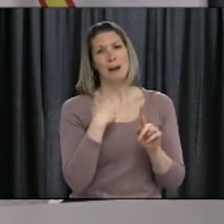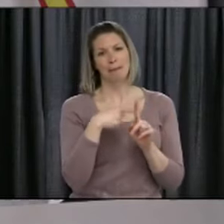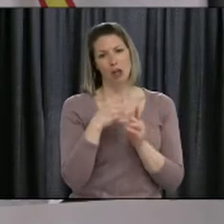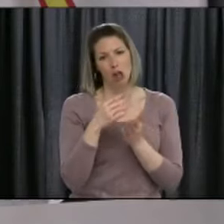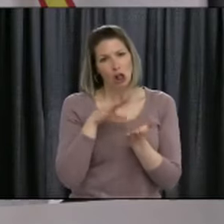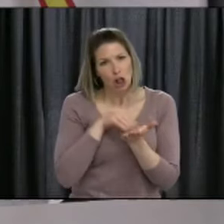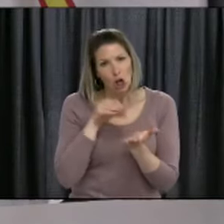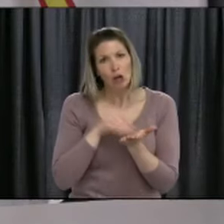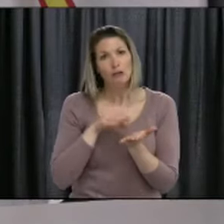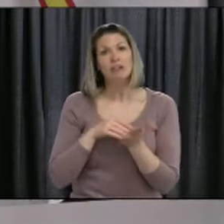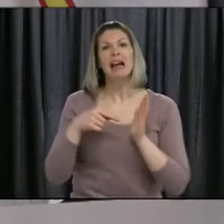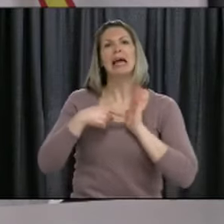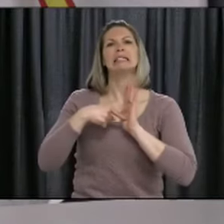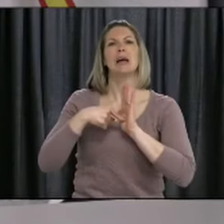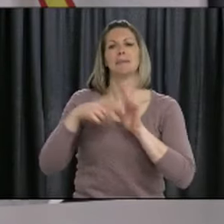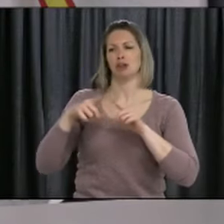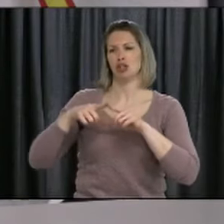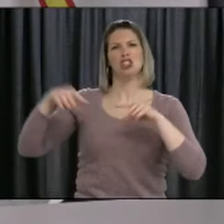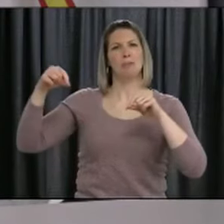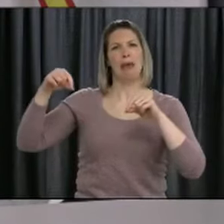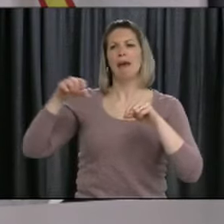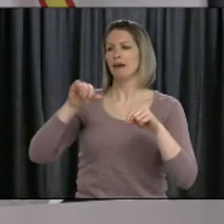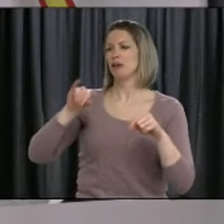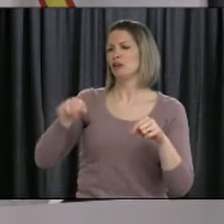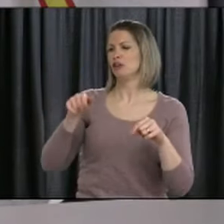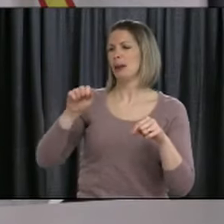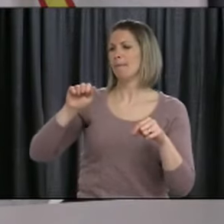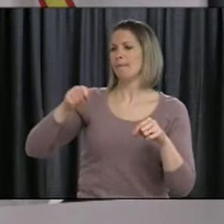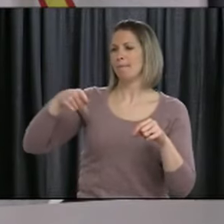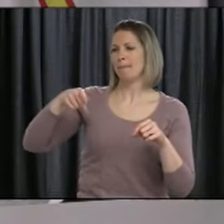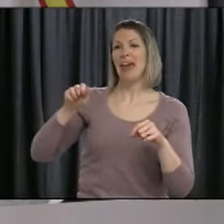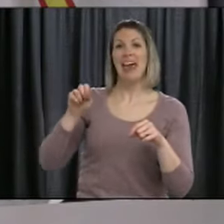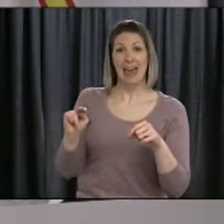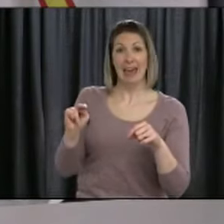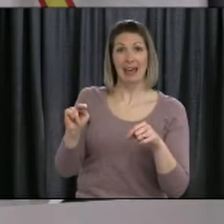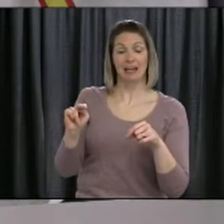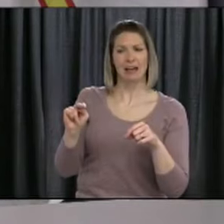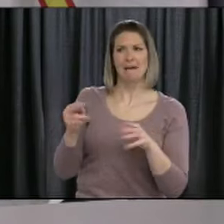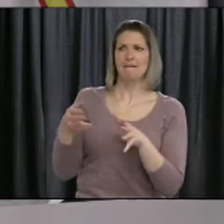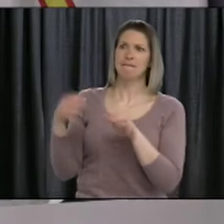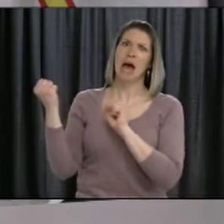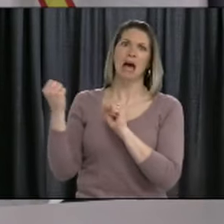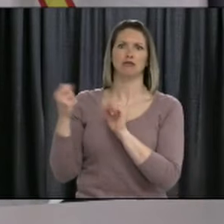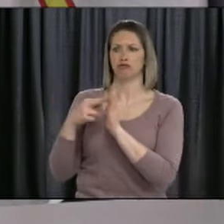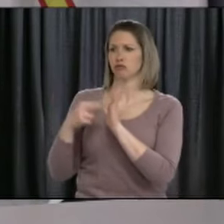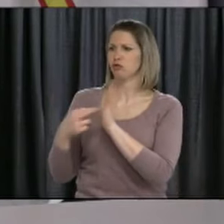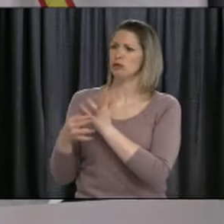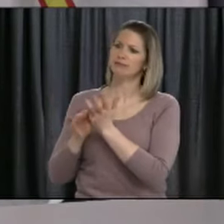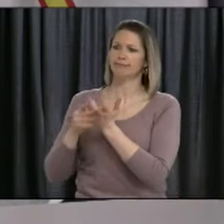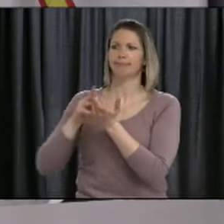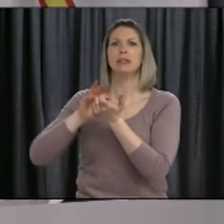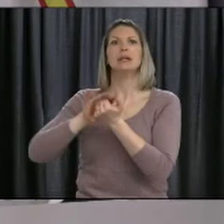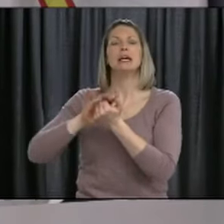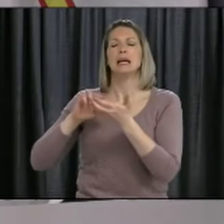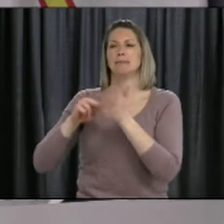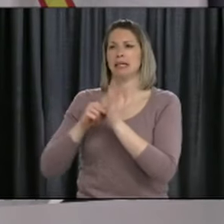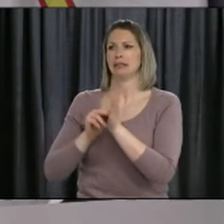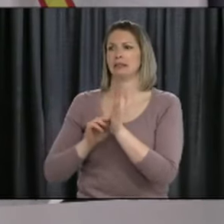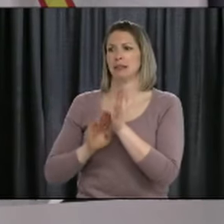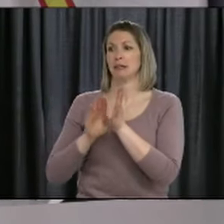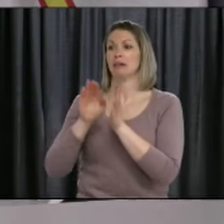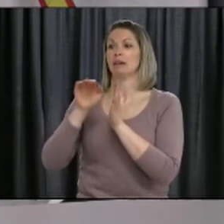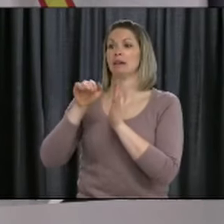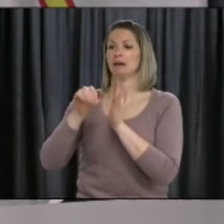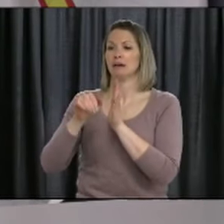Japan where they opened up and did so a little quickly and then ended up having a second wave that was much larger than the first wave. So, you know,